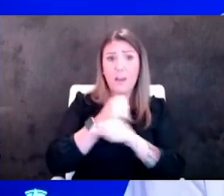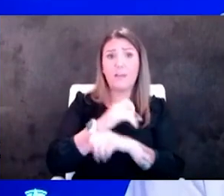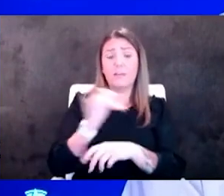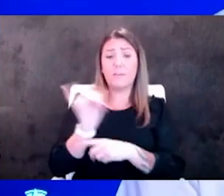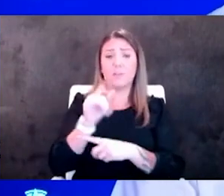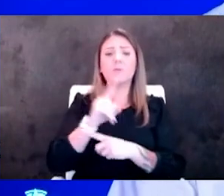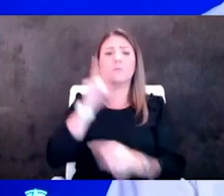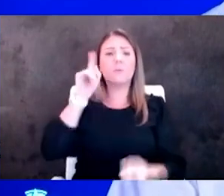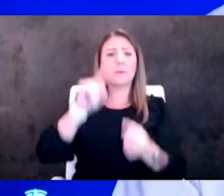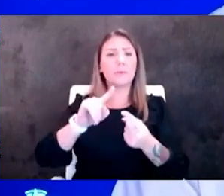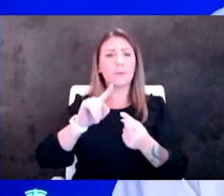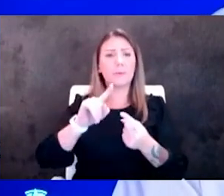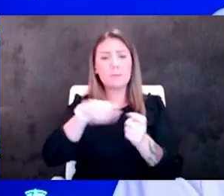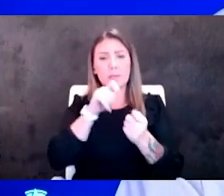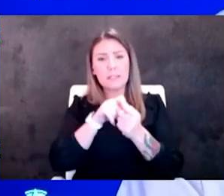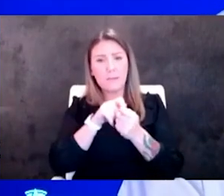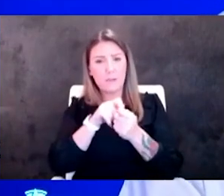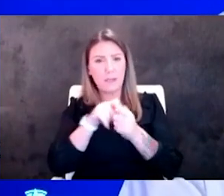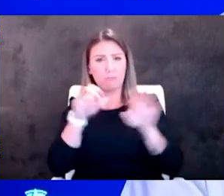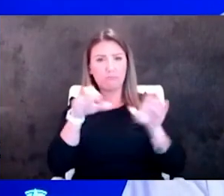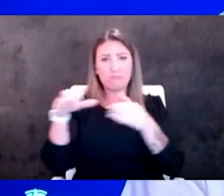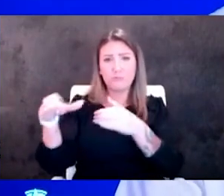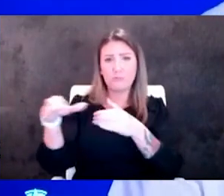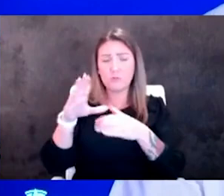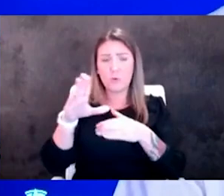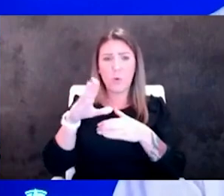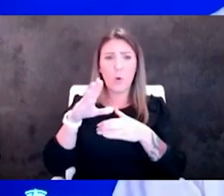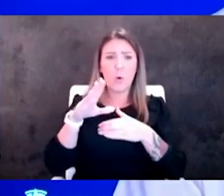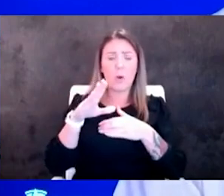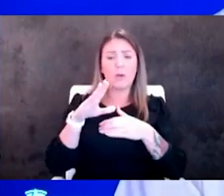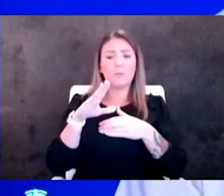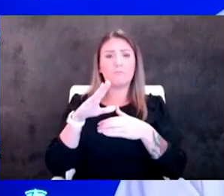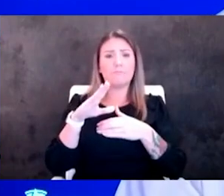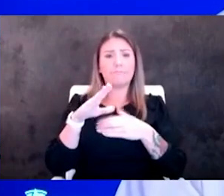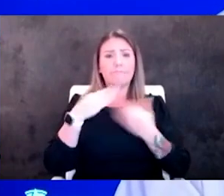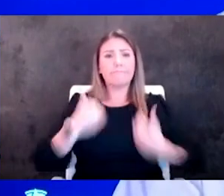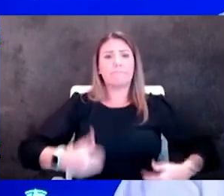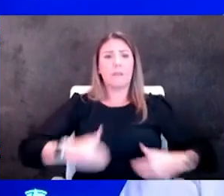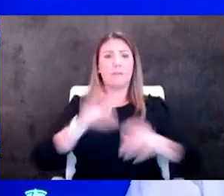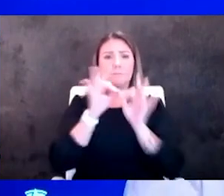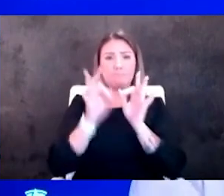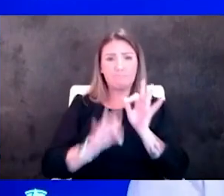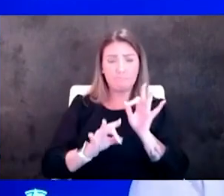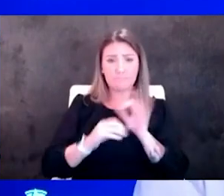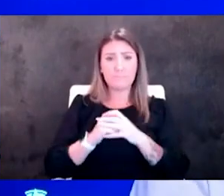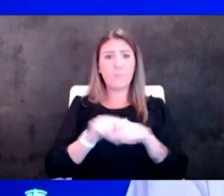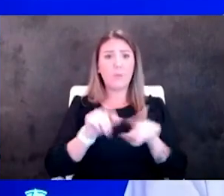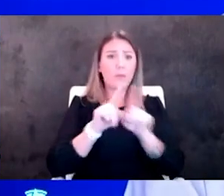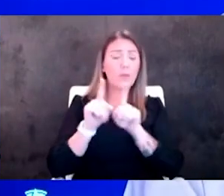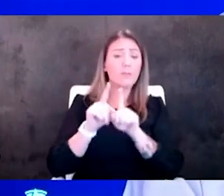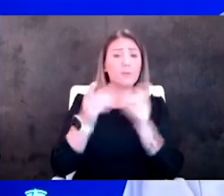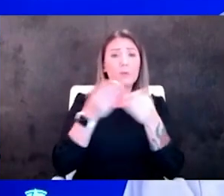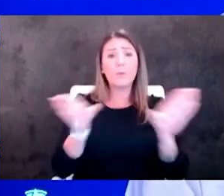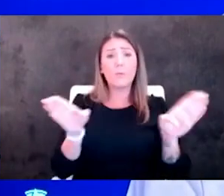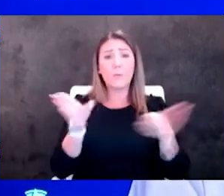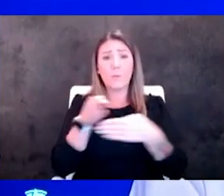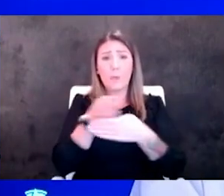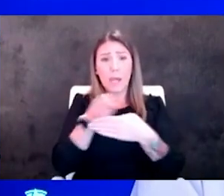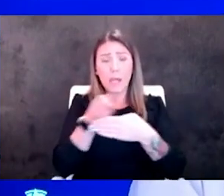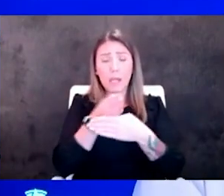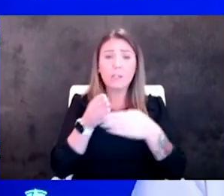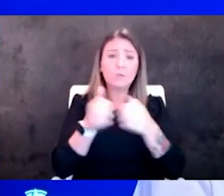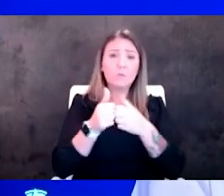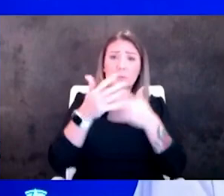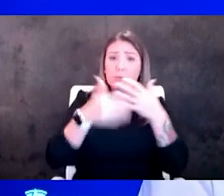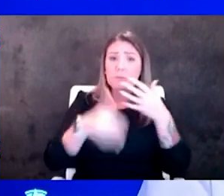in certain classes of your immune cells we also know that our ranges in our in our blood tests of